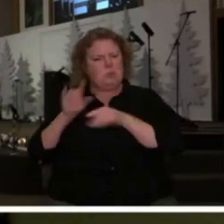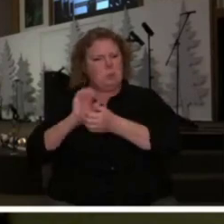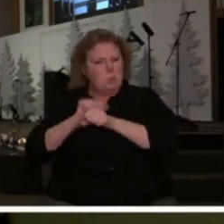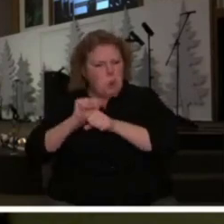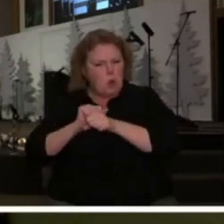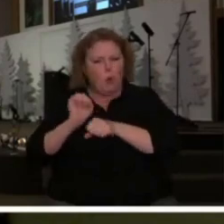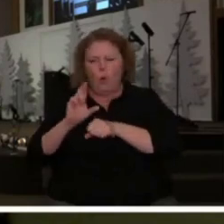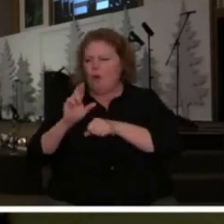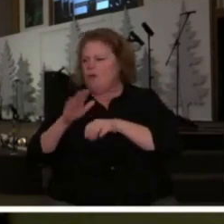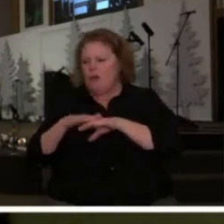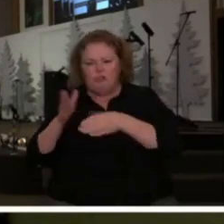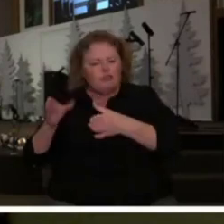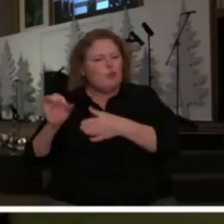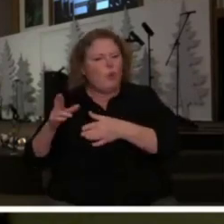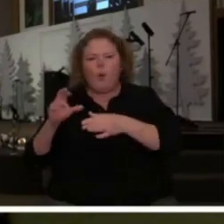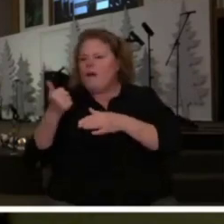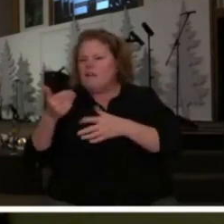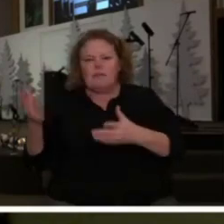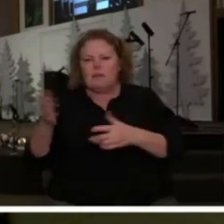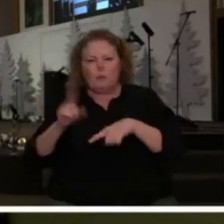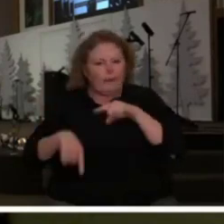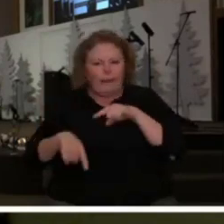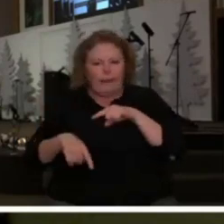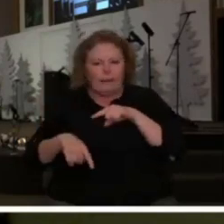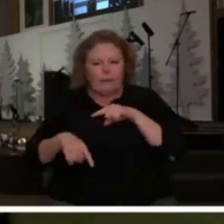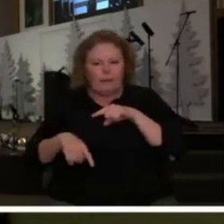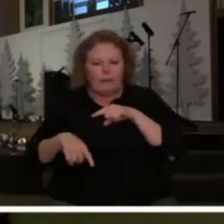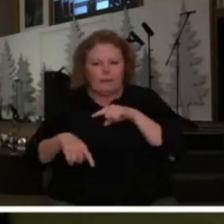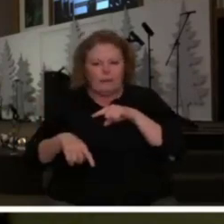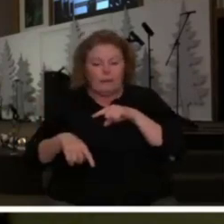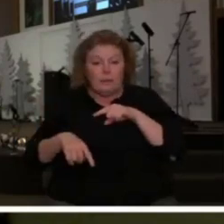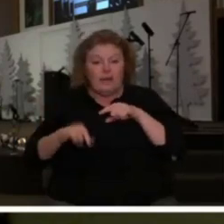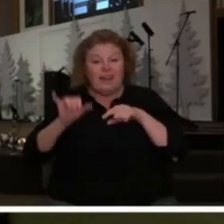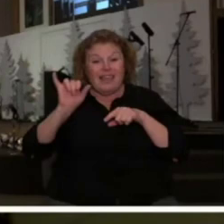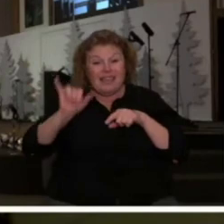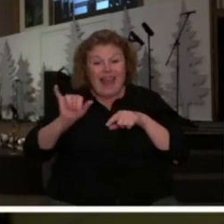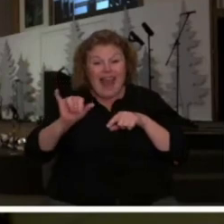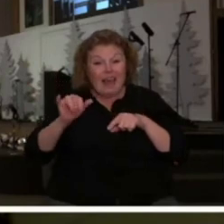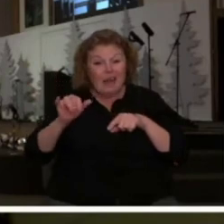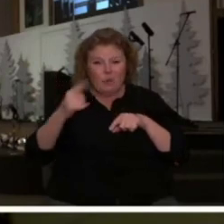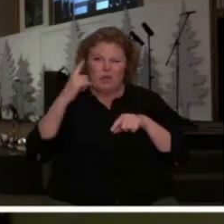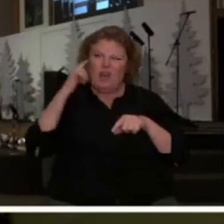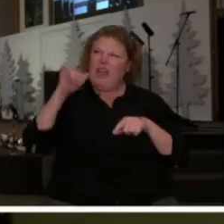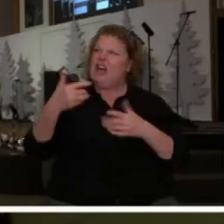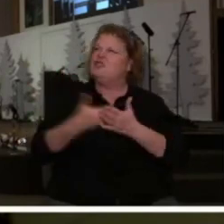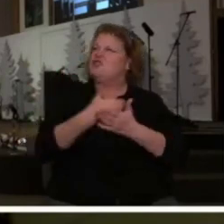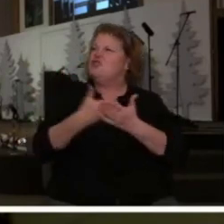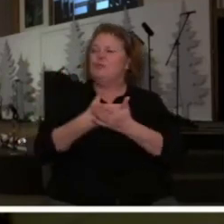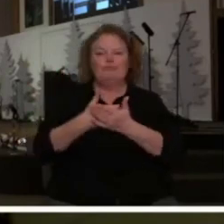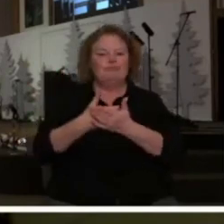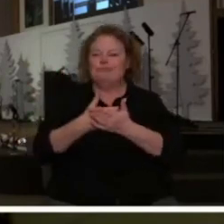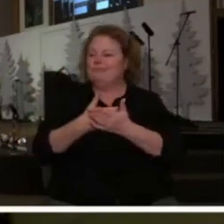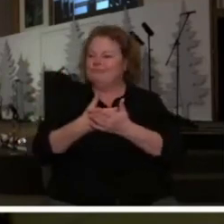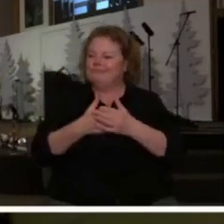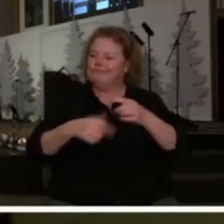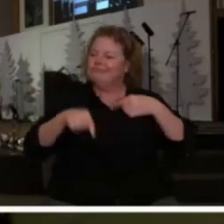none of this is new because whoever controls the altar